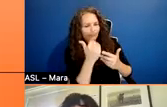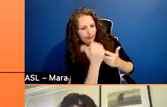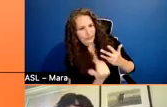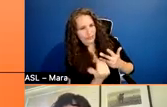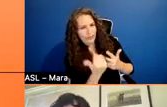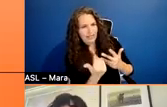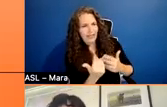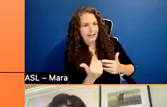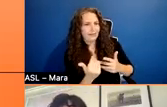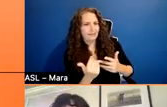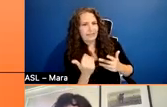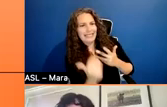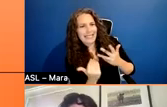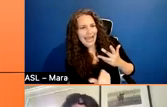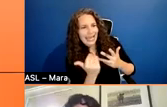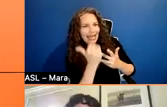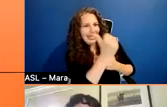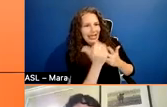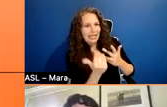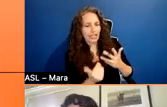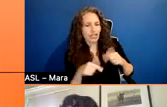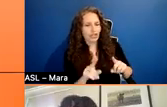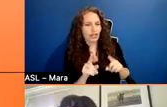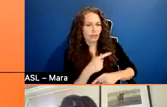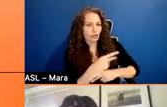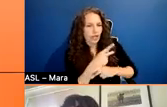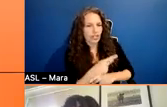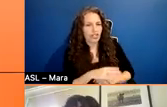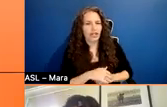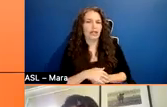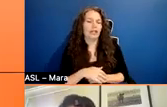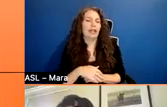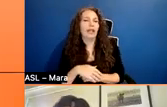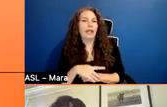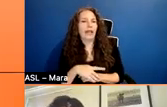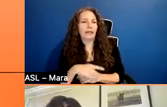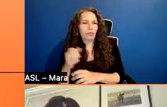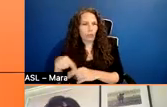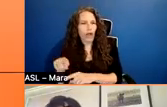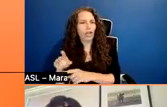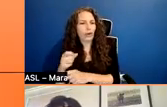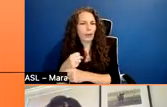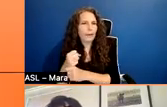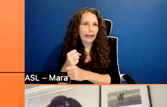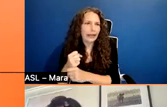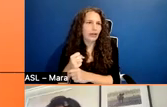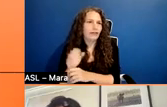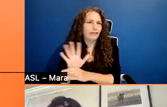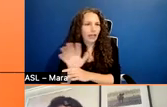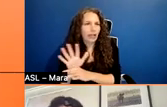stages of, um, making a film, some information as we promised on navigating funding and pitching,